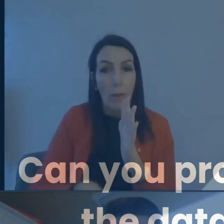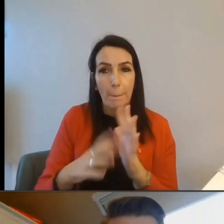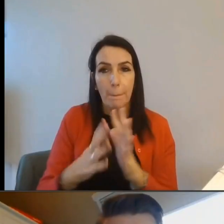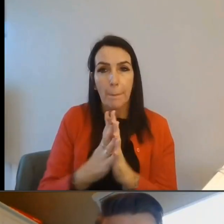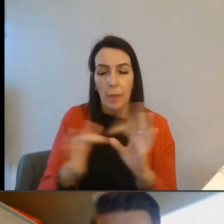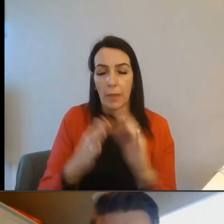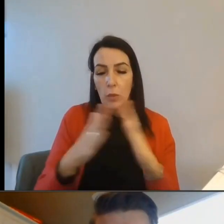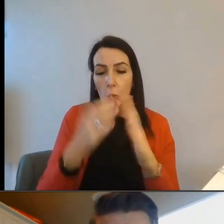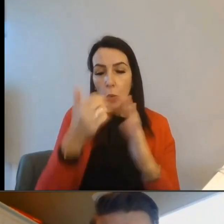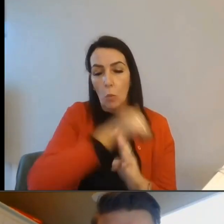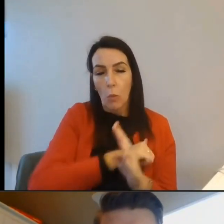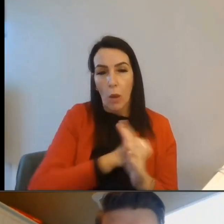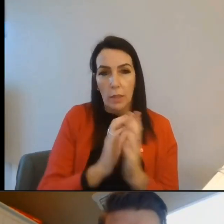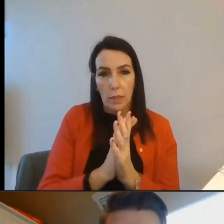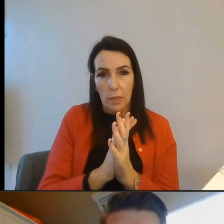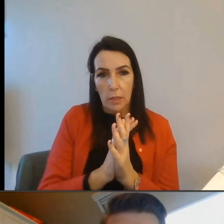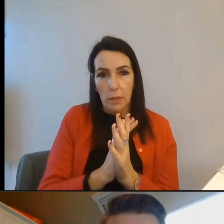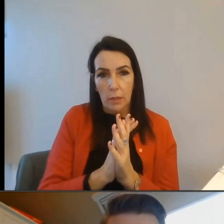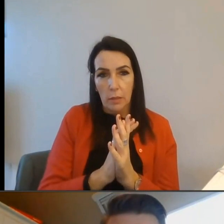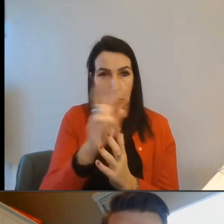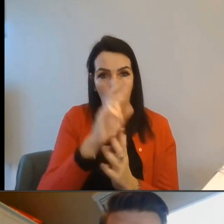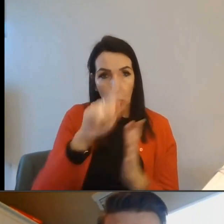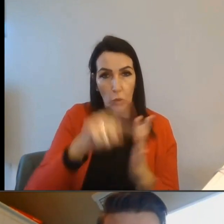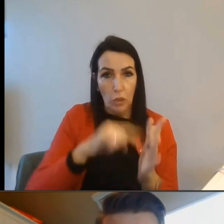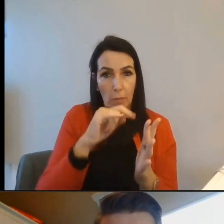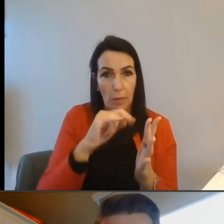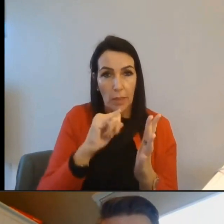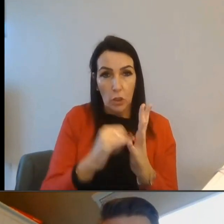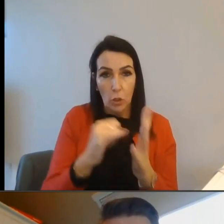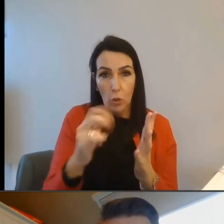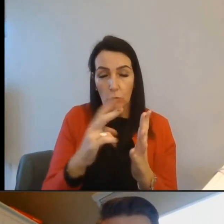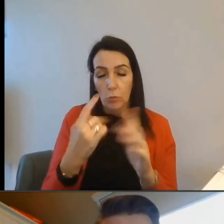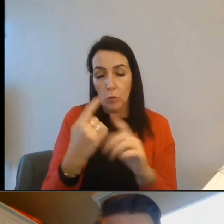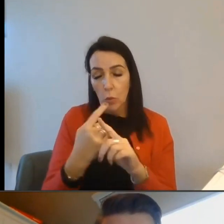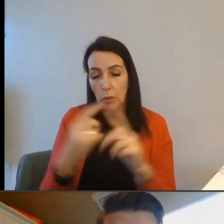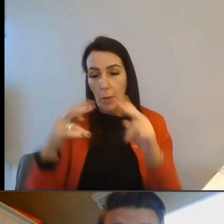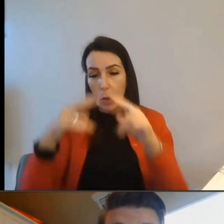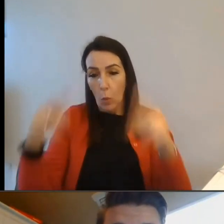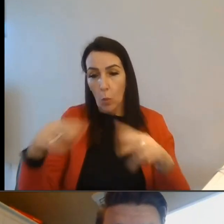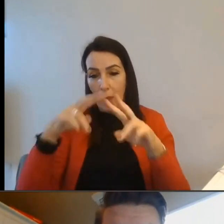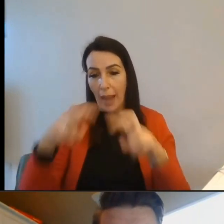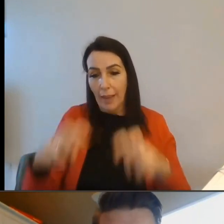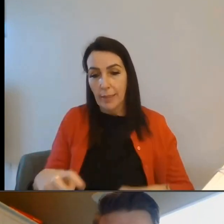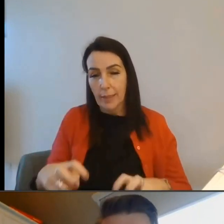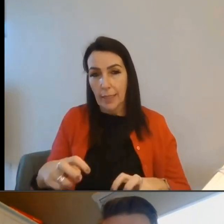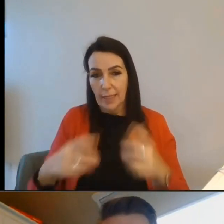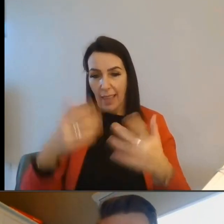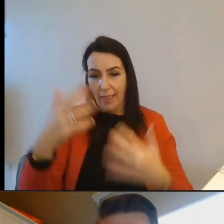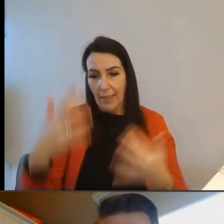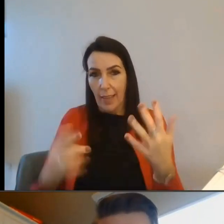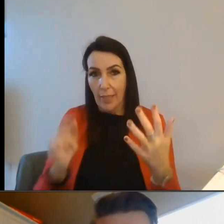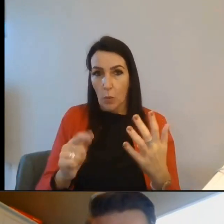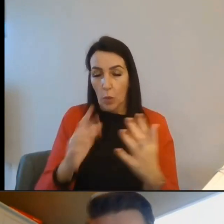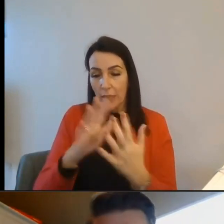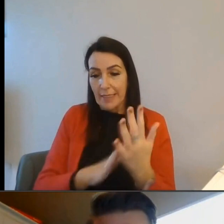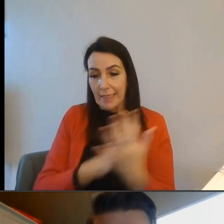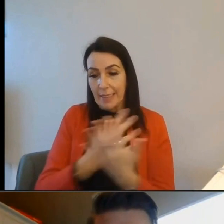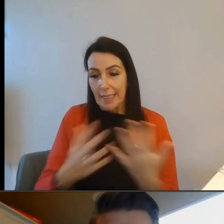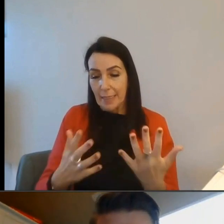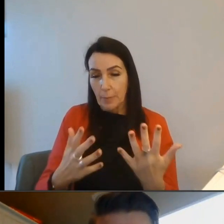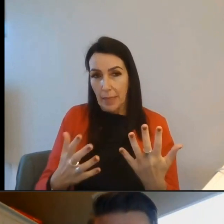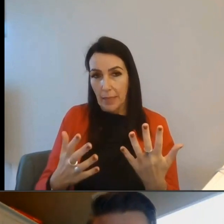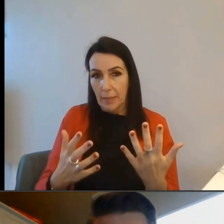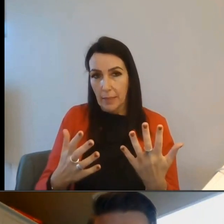Homewise, both Jamie and Scott have alluded to Home Analytics and that's kind of our property database that powers a